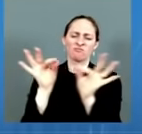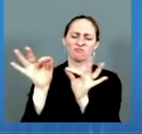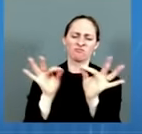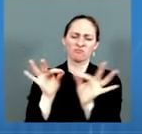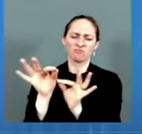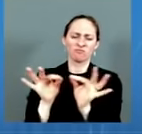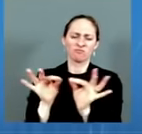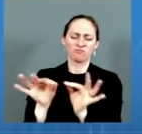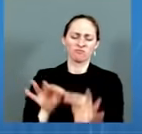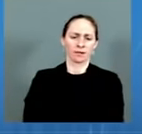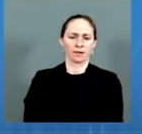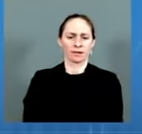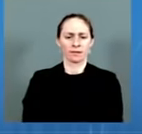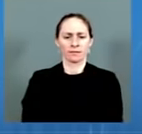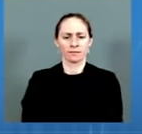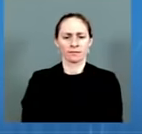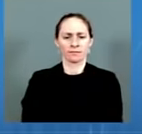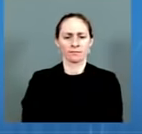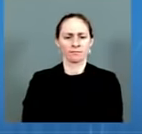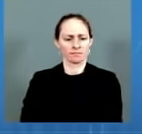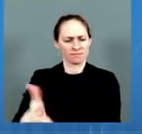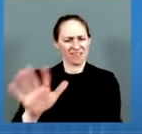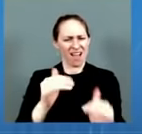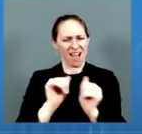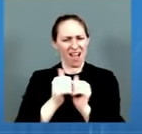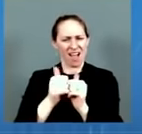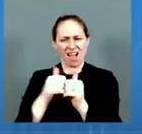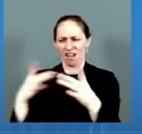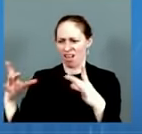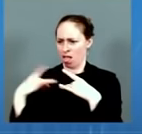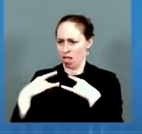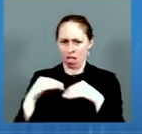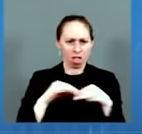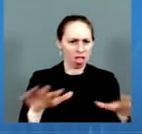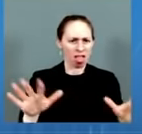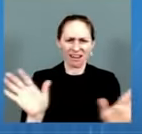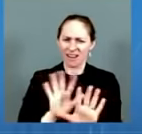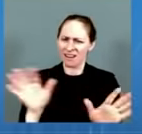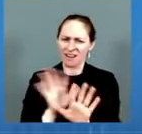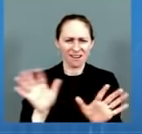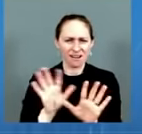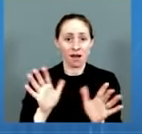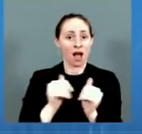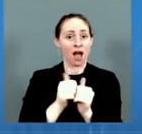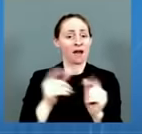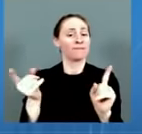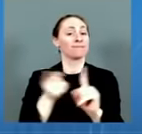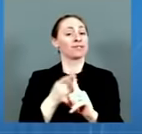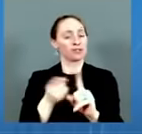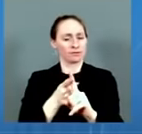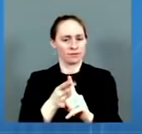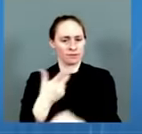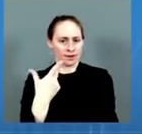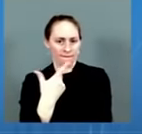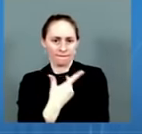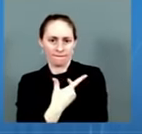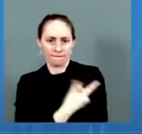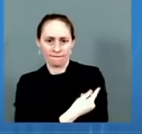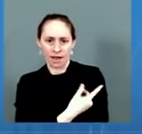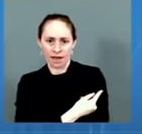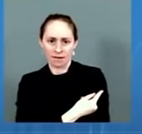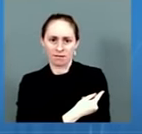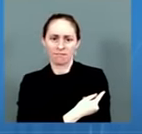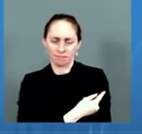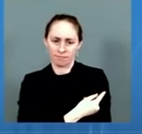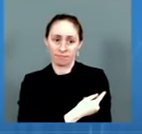as we've been saying, getting vaccinated, getting boosted, especially with emerging data, that the boost will really be helpful both with regard to Delta,